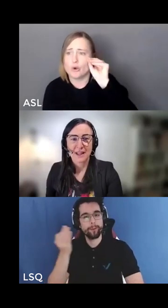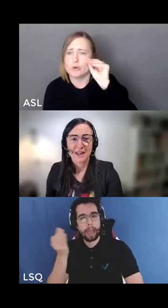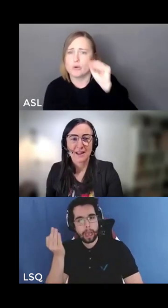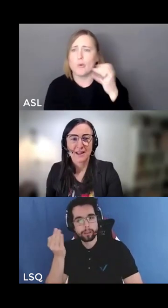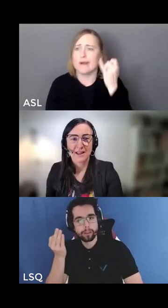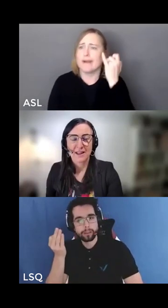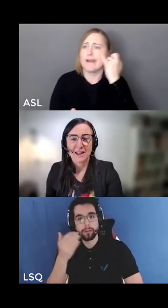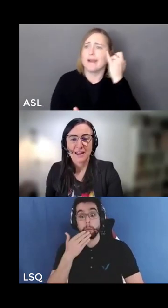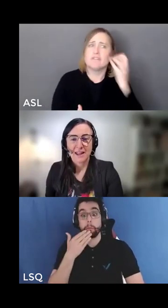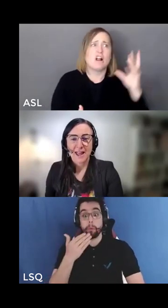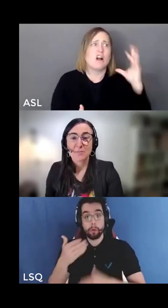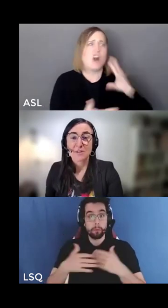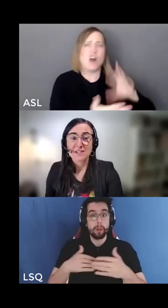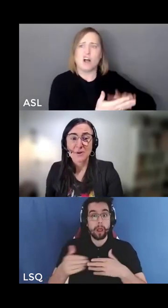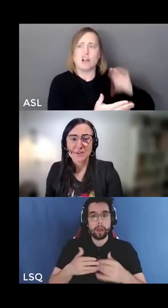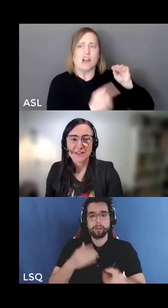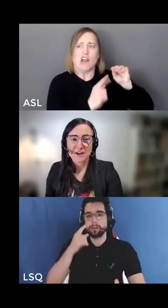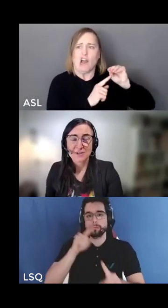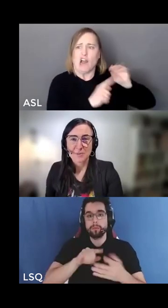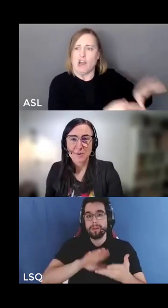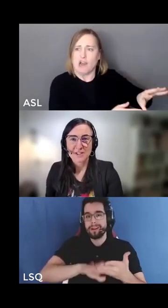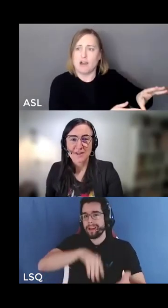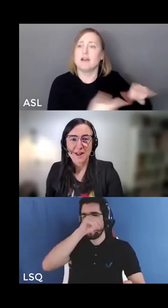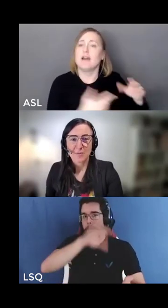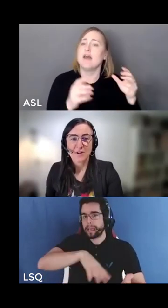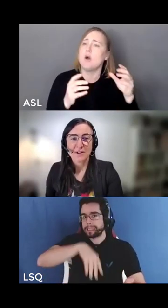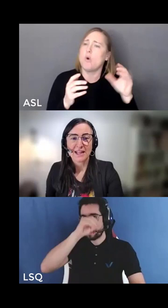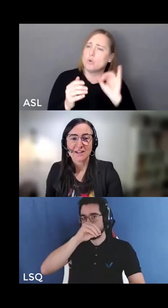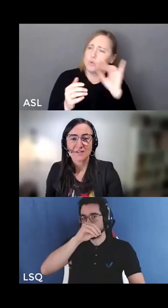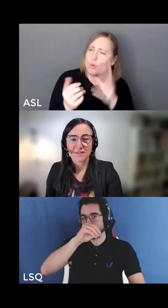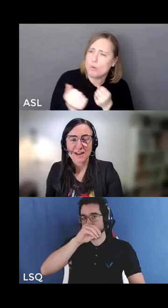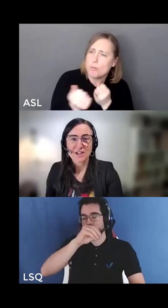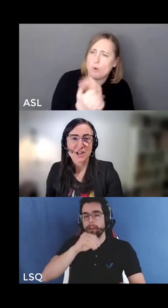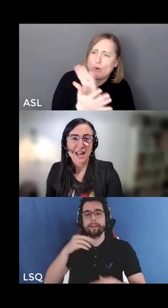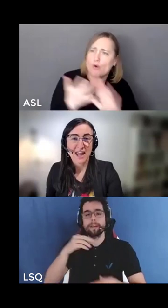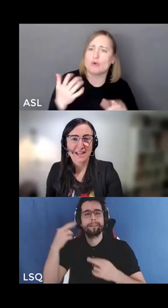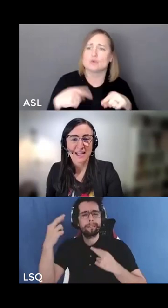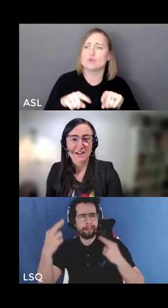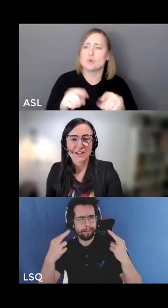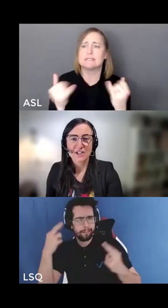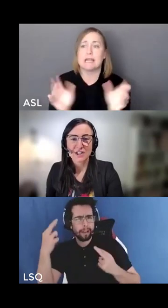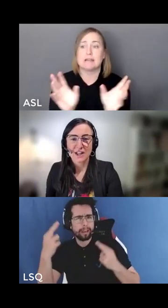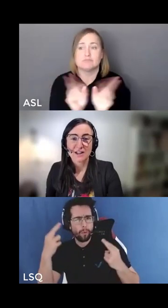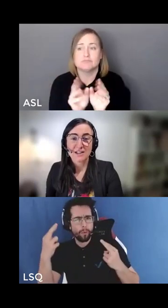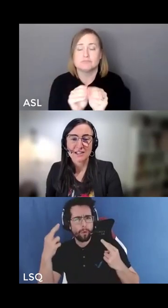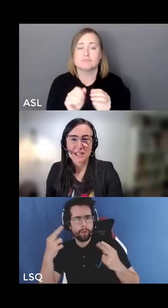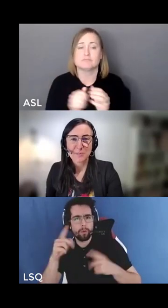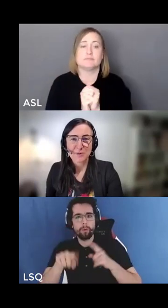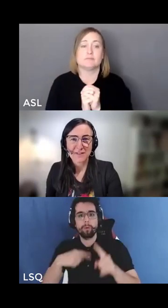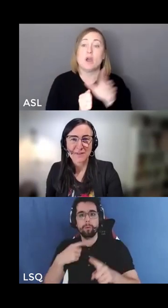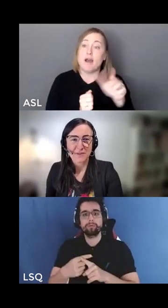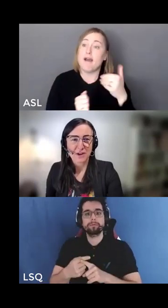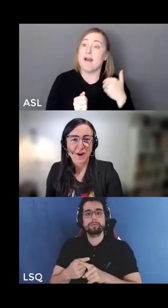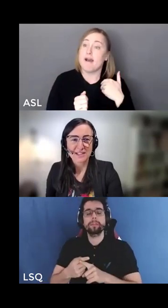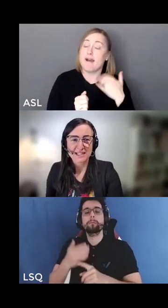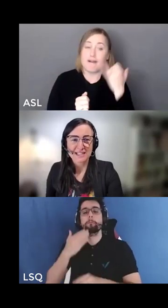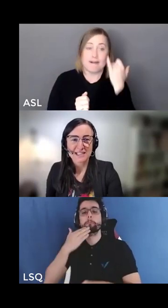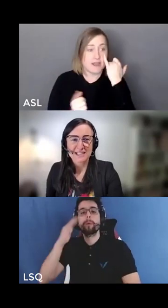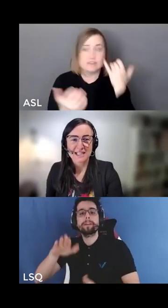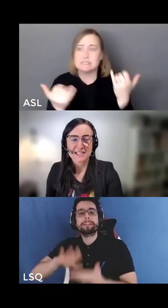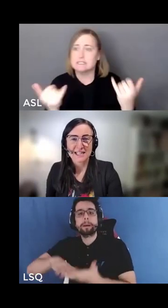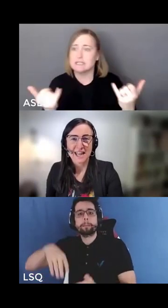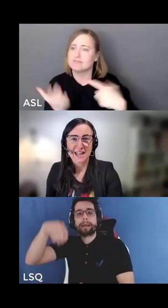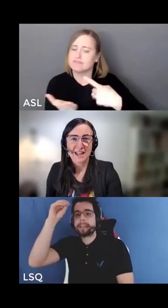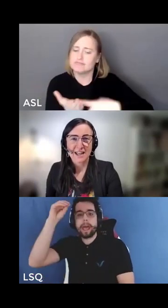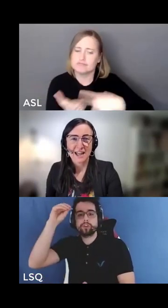and please note that there are supports available in French and English to debrief about the content